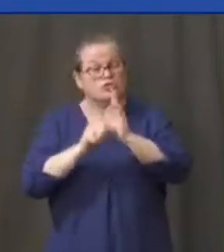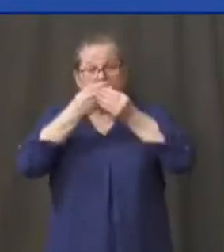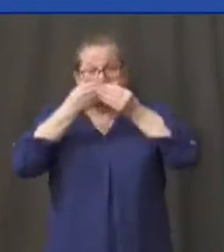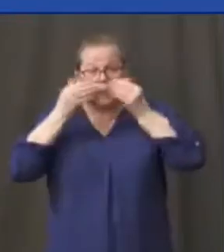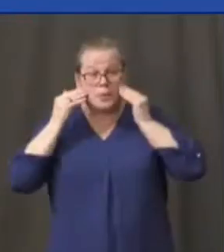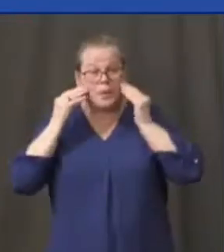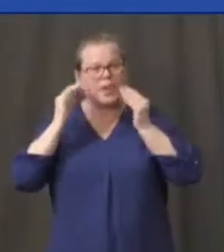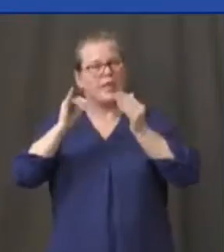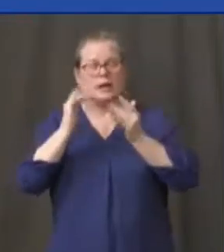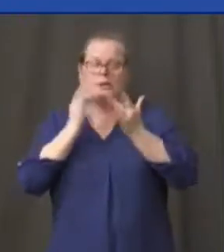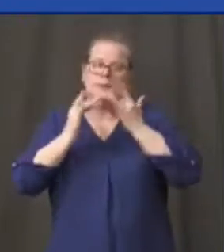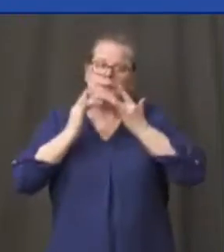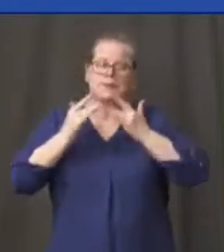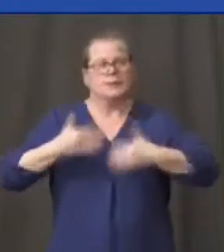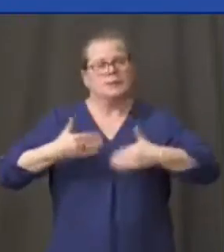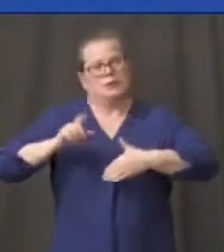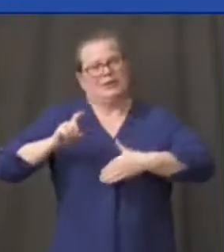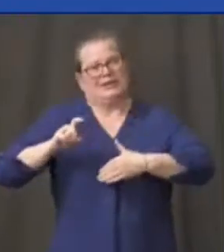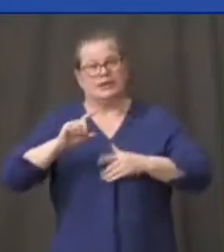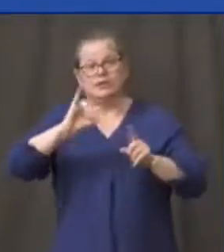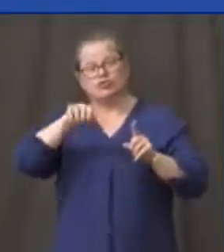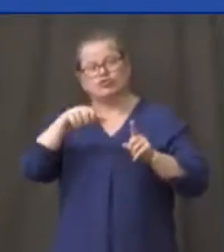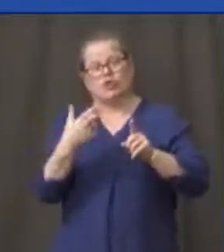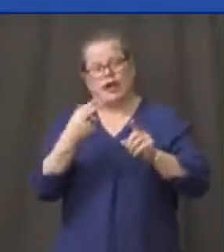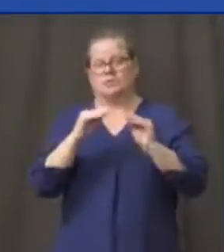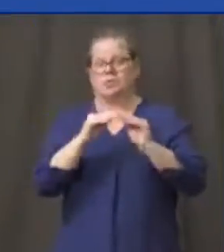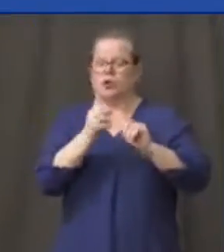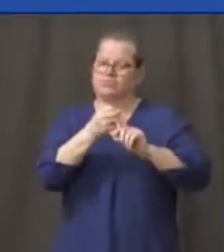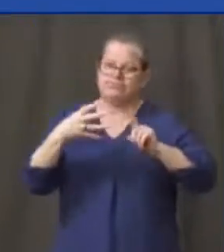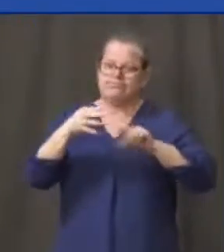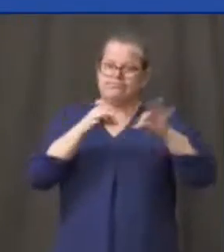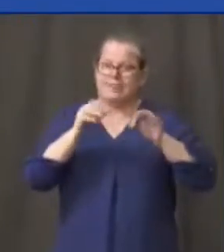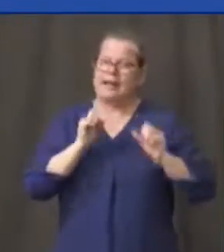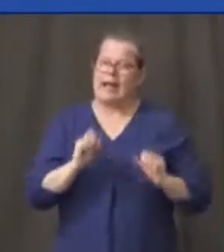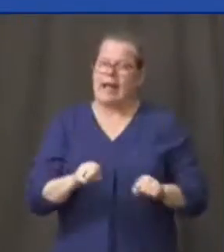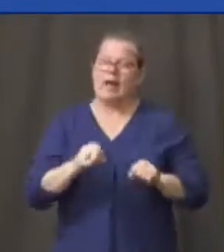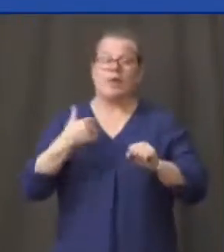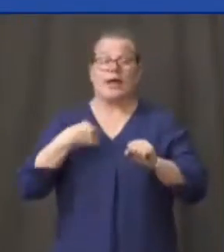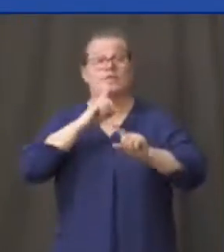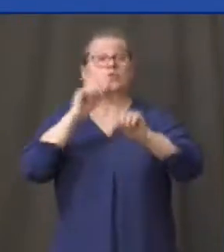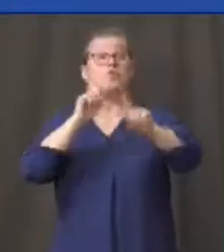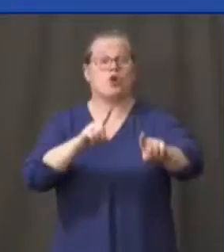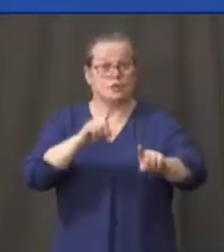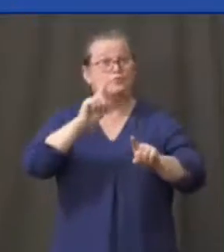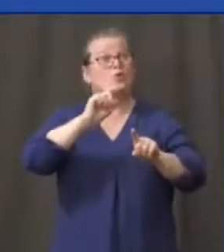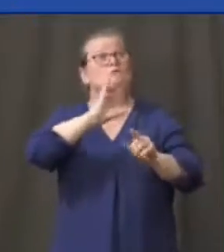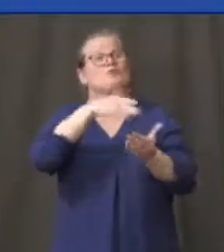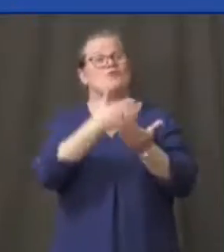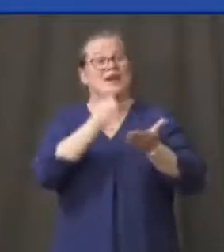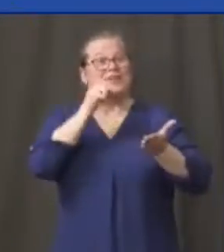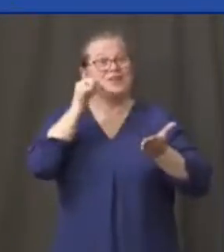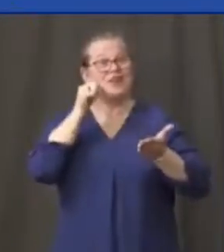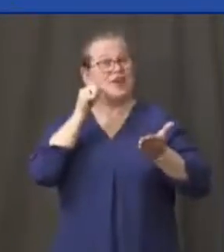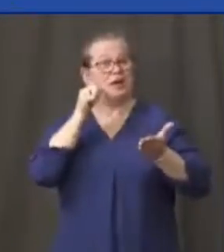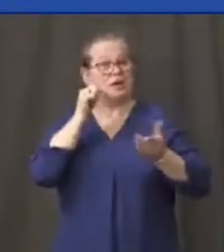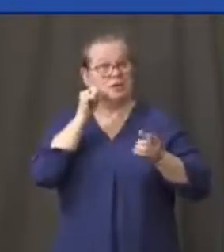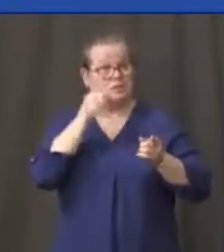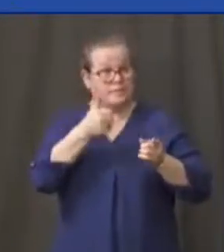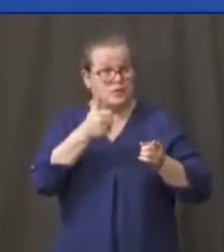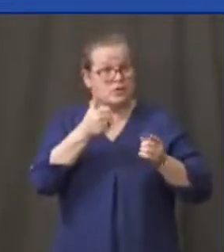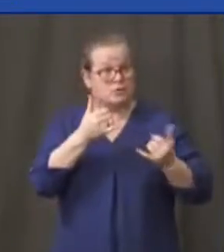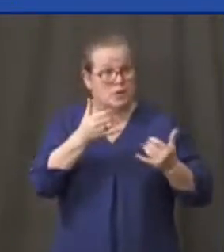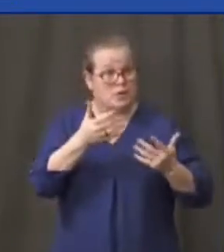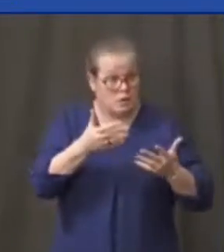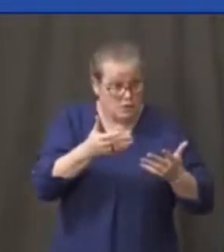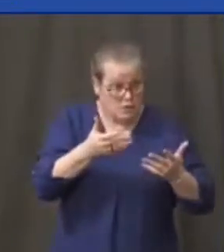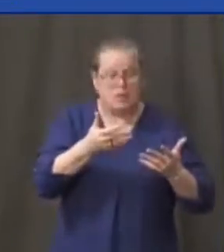masks. Josh will tell you we've got big orders scheduled for delivery. They were scheduled for yesterday, today, tomorrow. They will